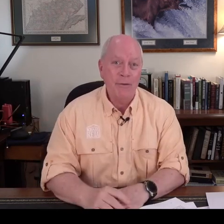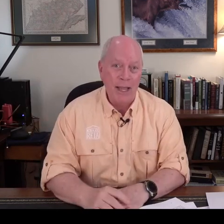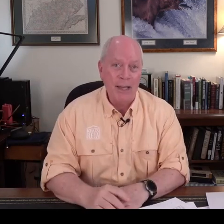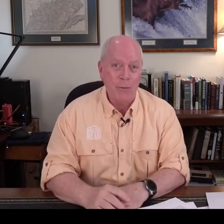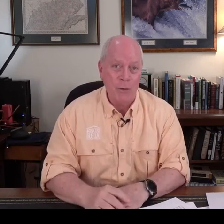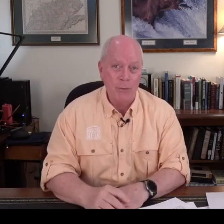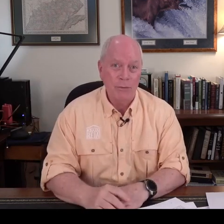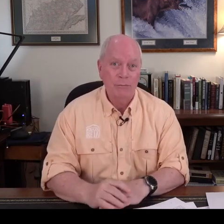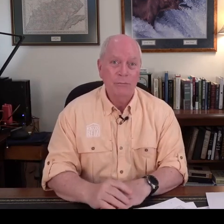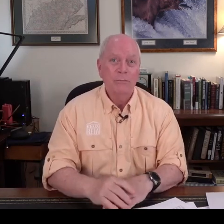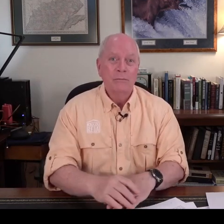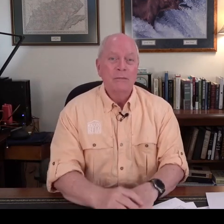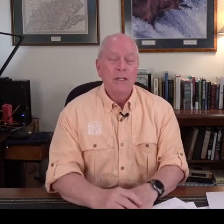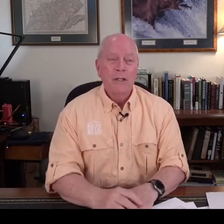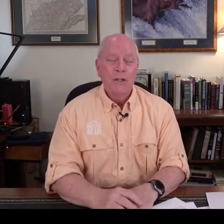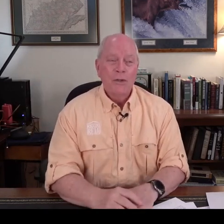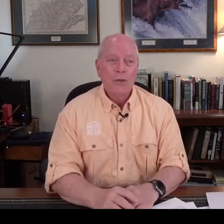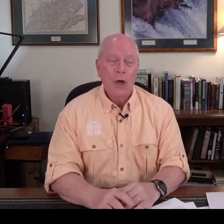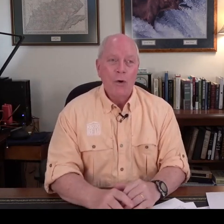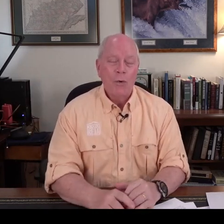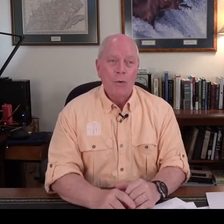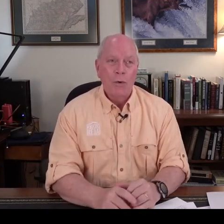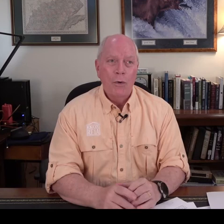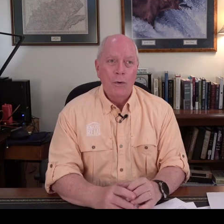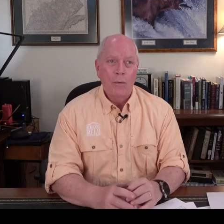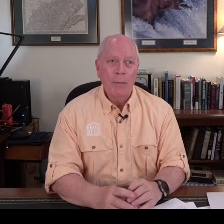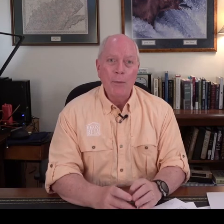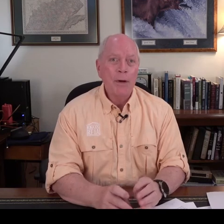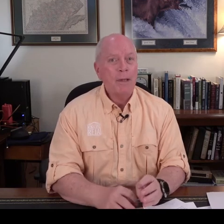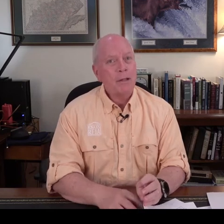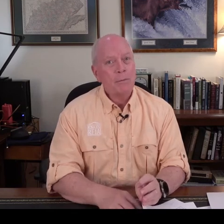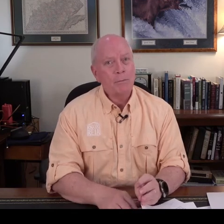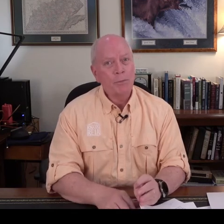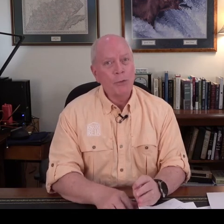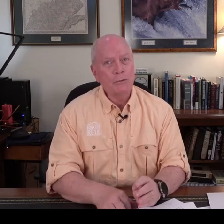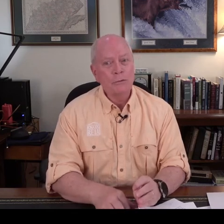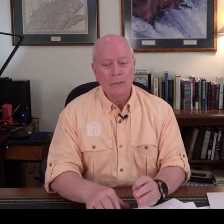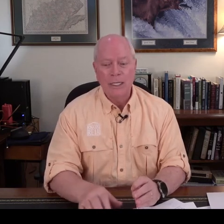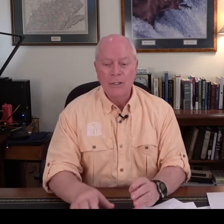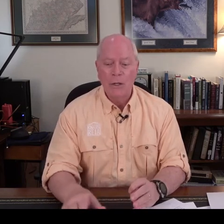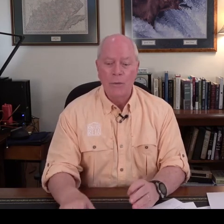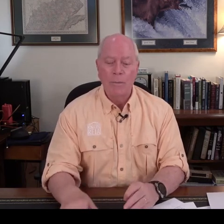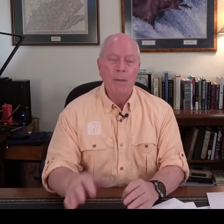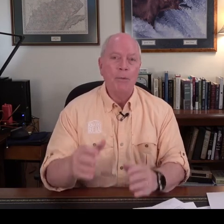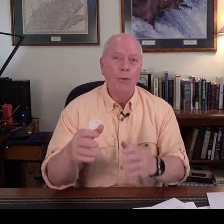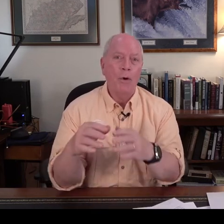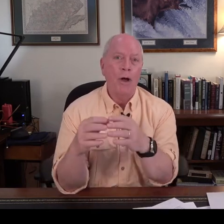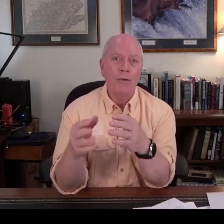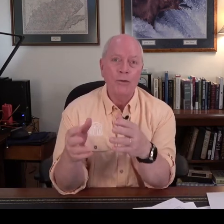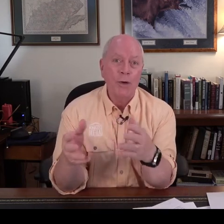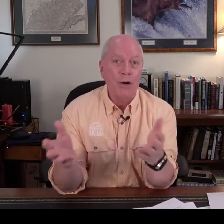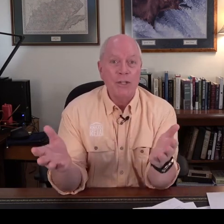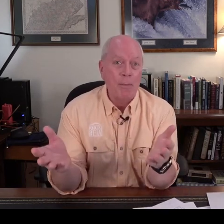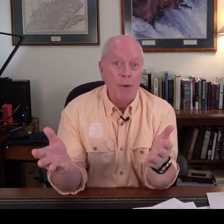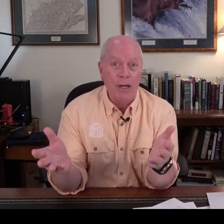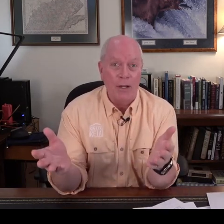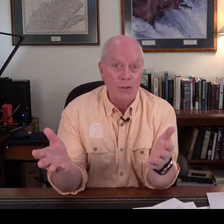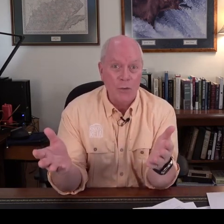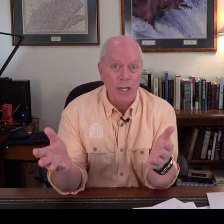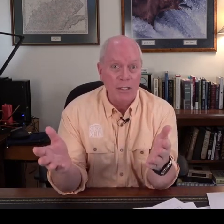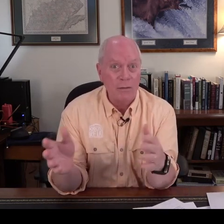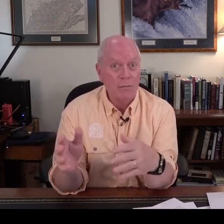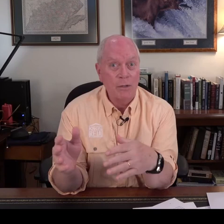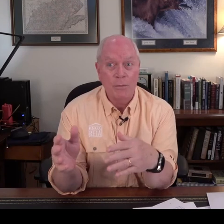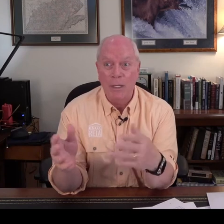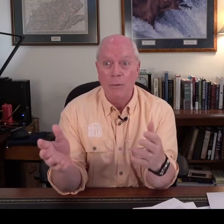and paying for vacant rooms so but they want to be prudent and so the people who are on the street aren't separated